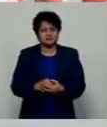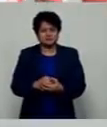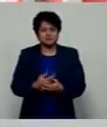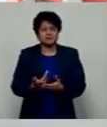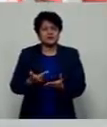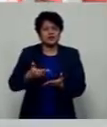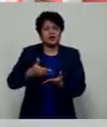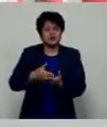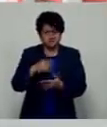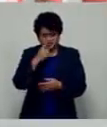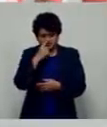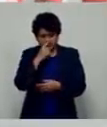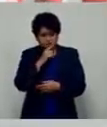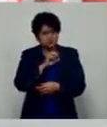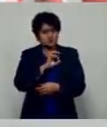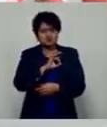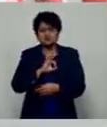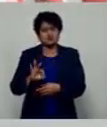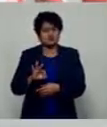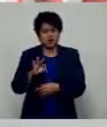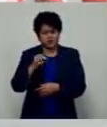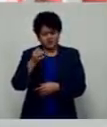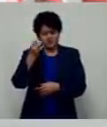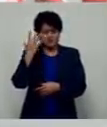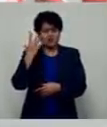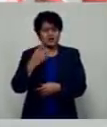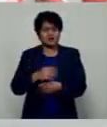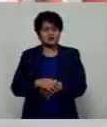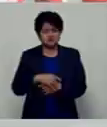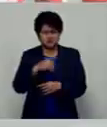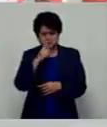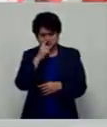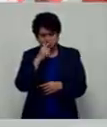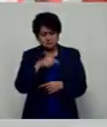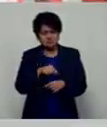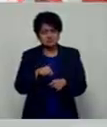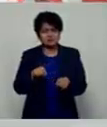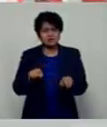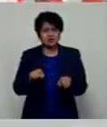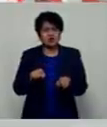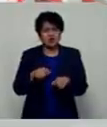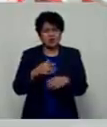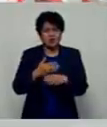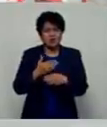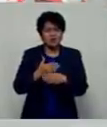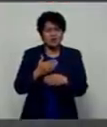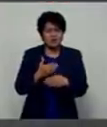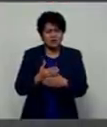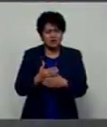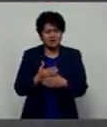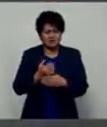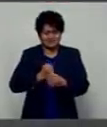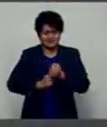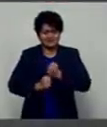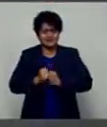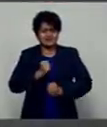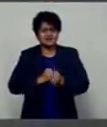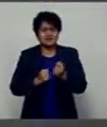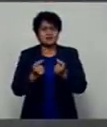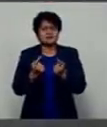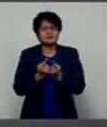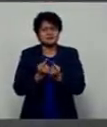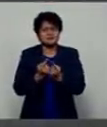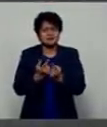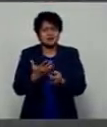that people should never forget that those hours of fun would ultimately turn into days and weeks of suffering, pain and,